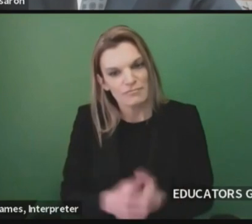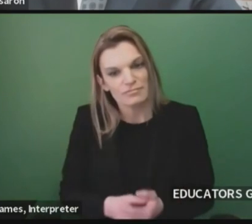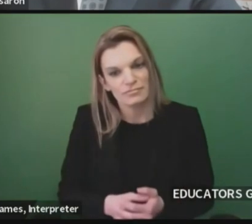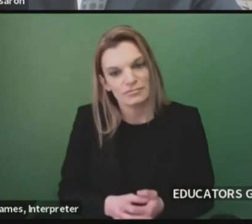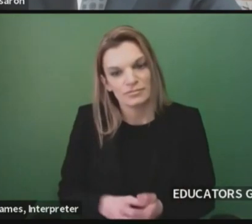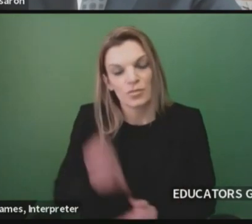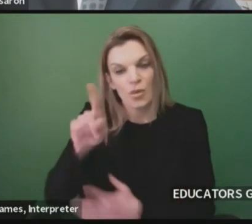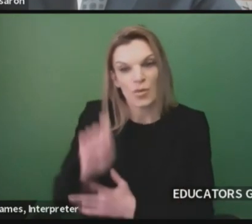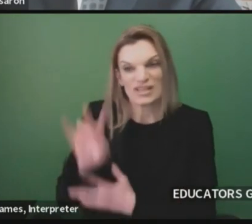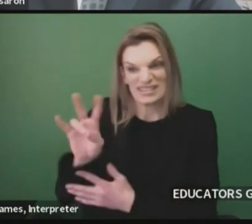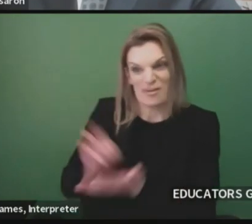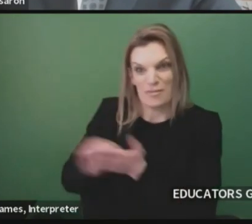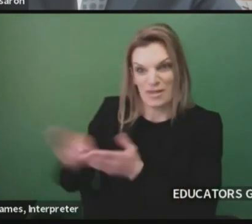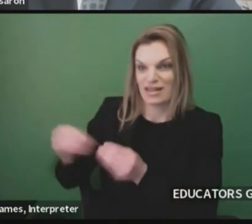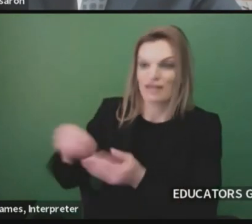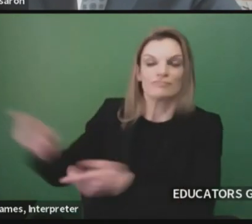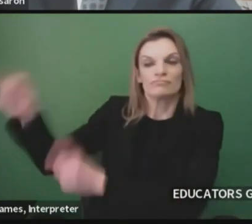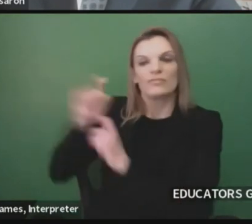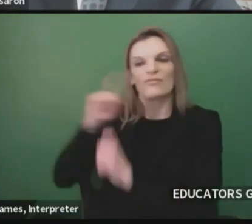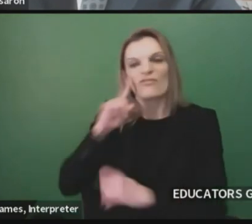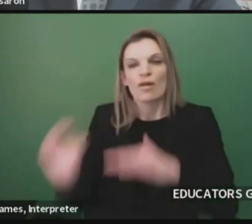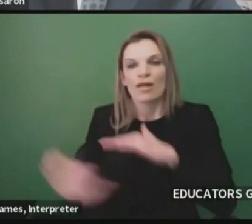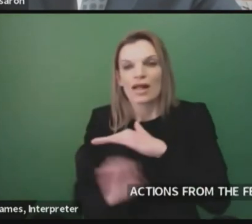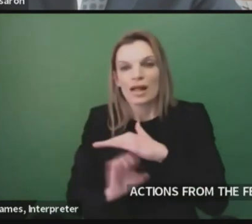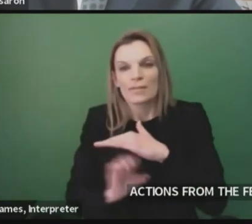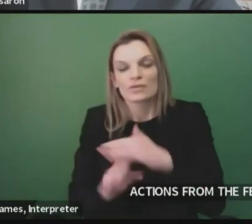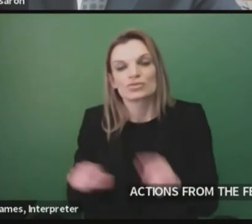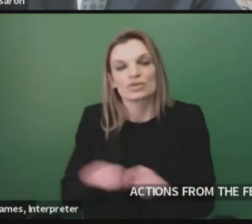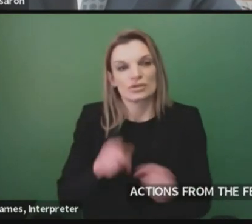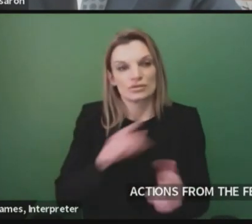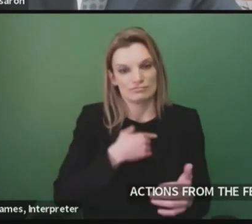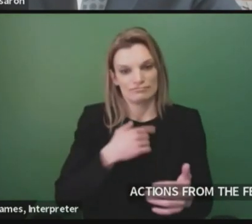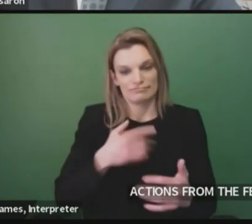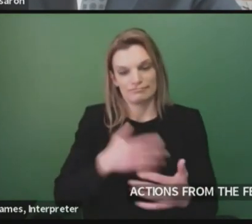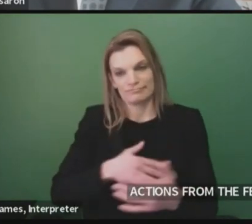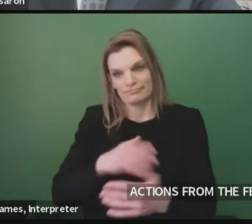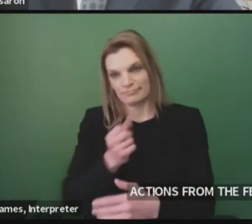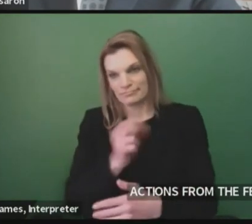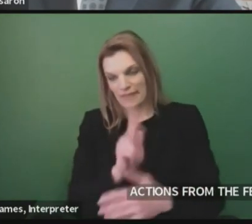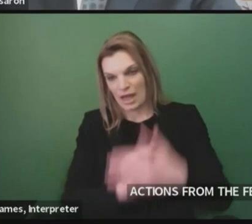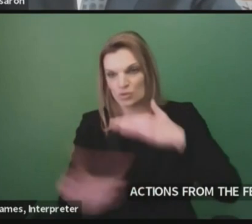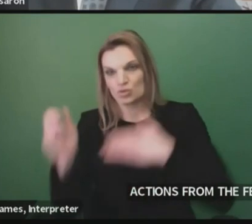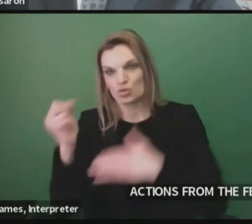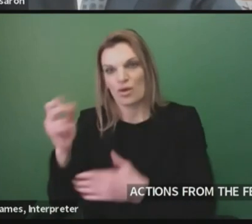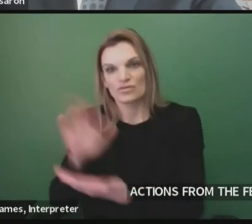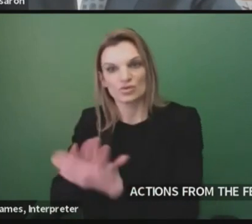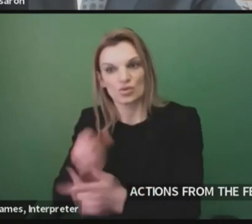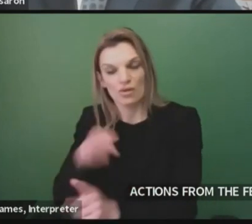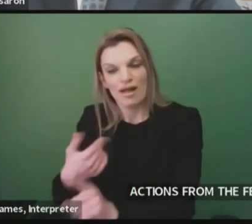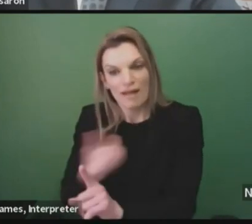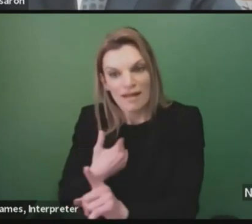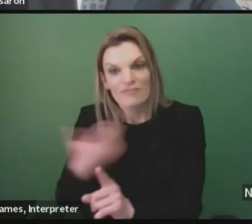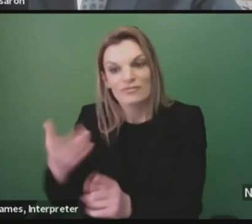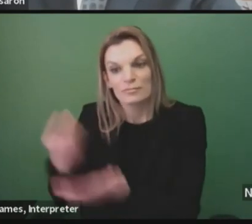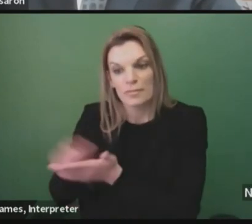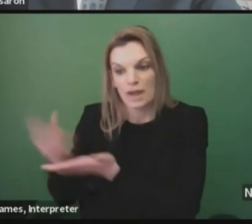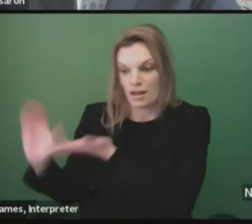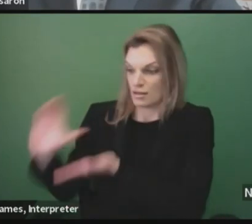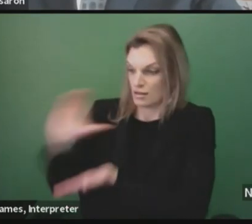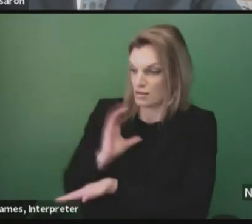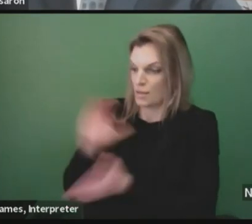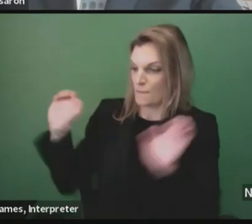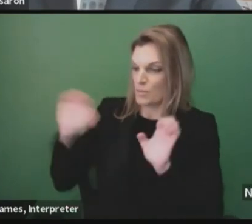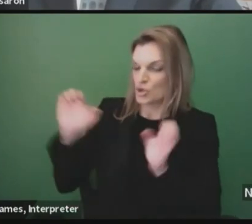billion through the Elementary and Secondary School Emergency Relief Fund. The My COVID Recovery Plan